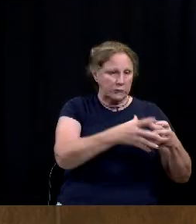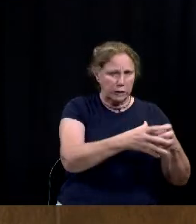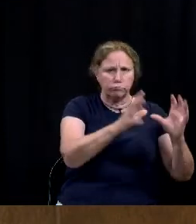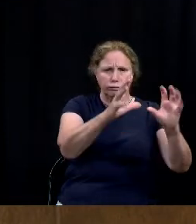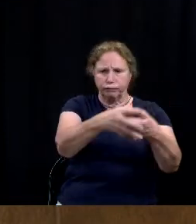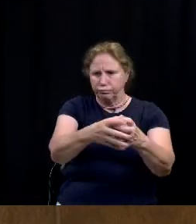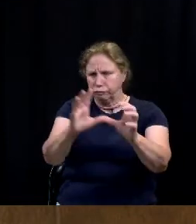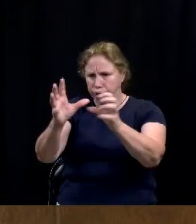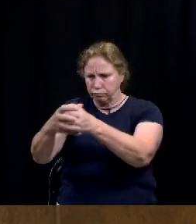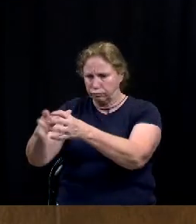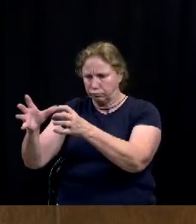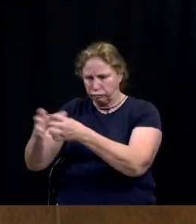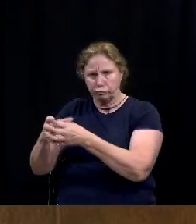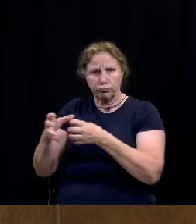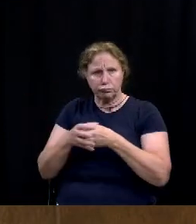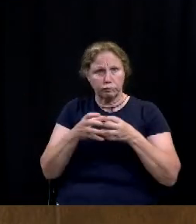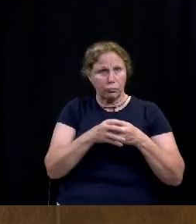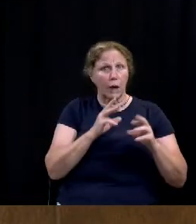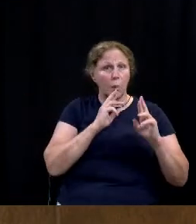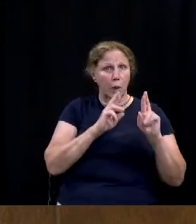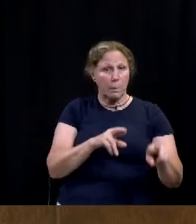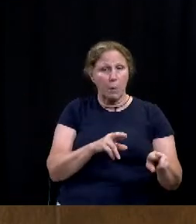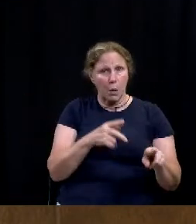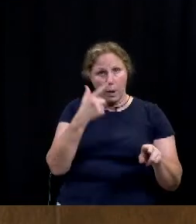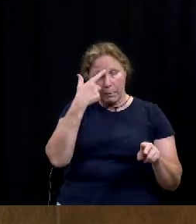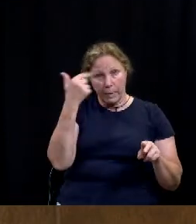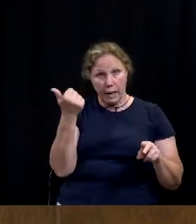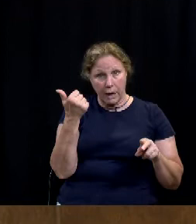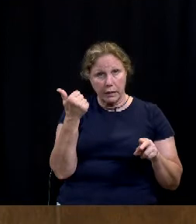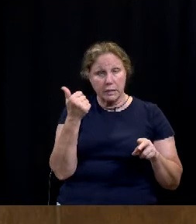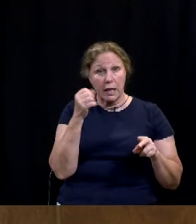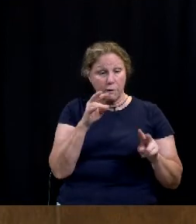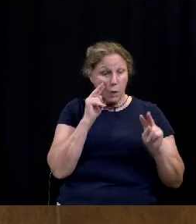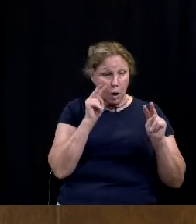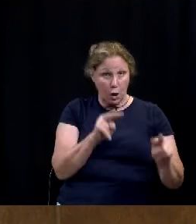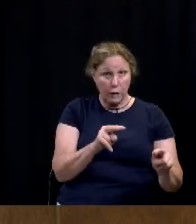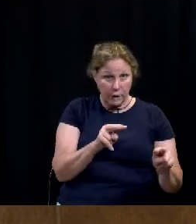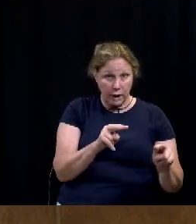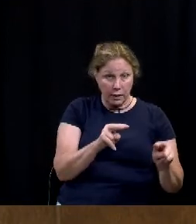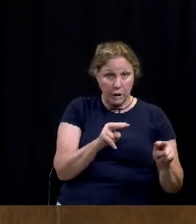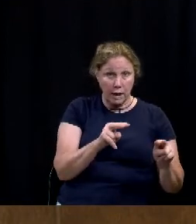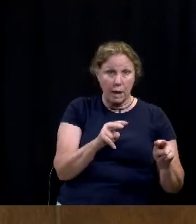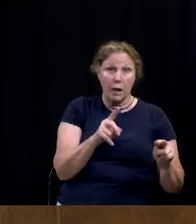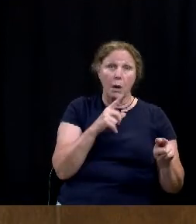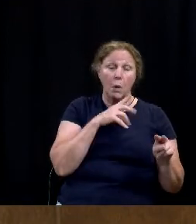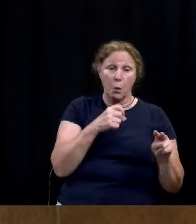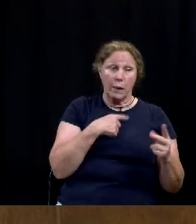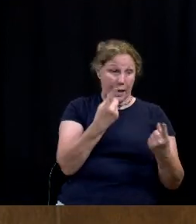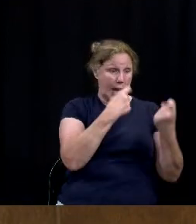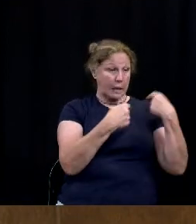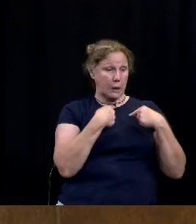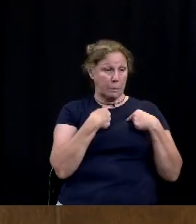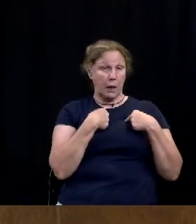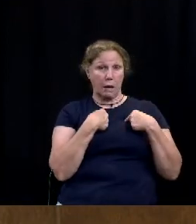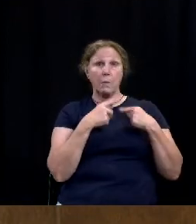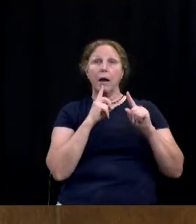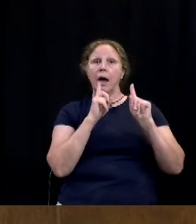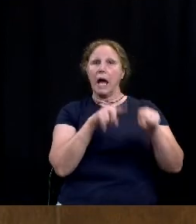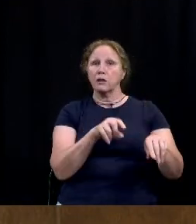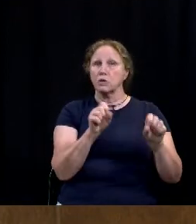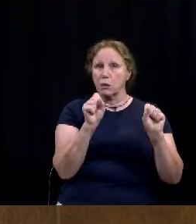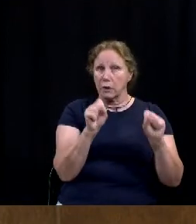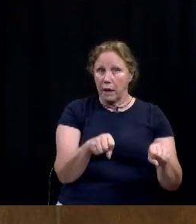um reports because i think that if we look at it that way then we when we're asked we can give um